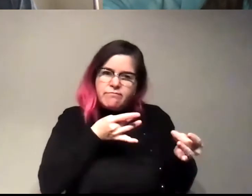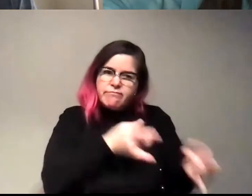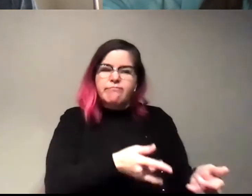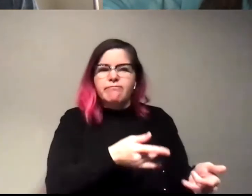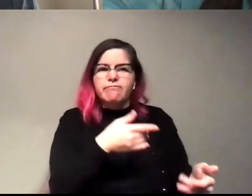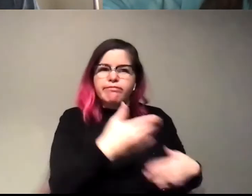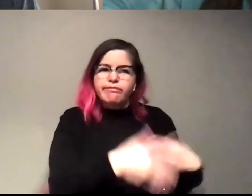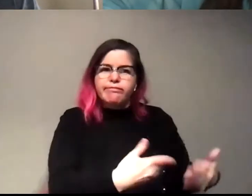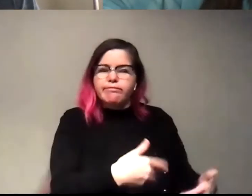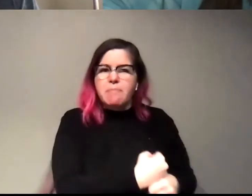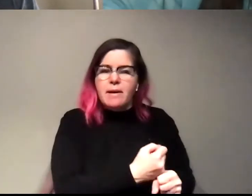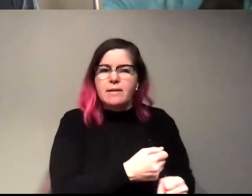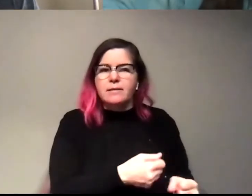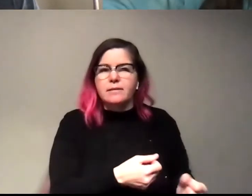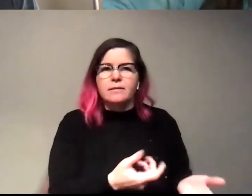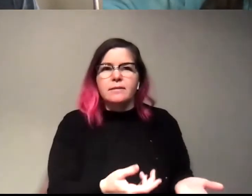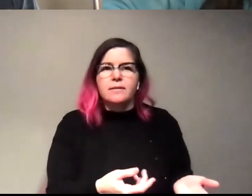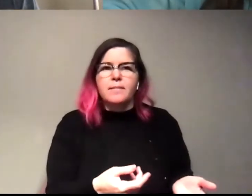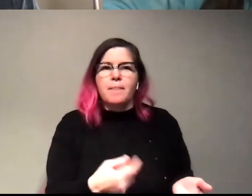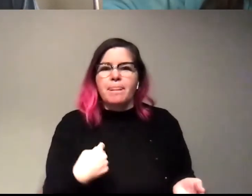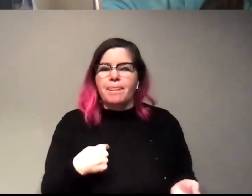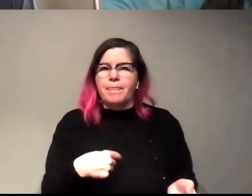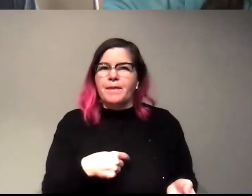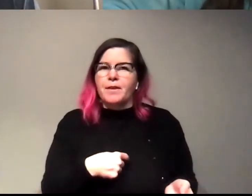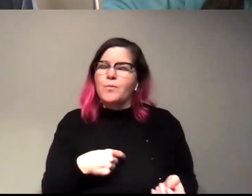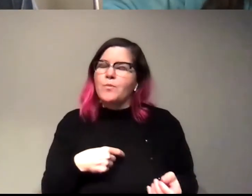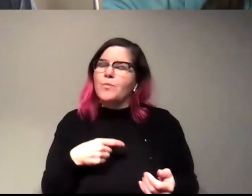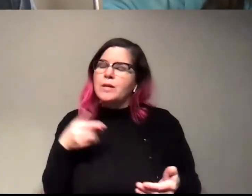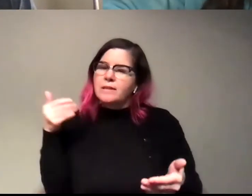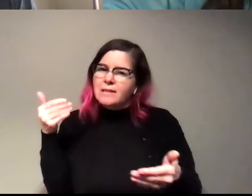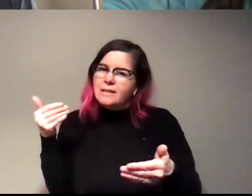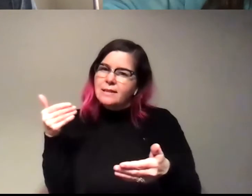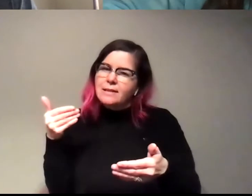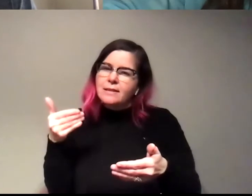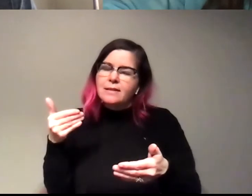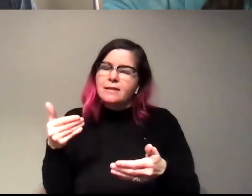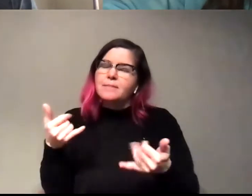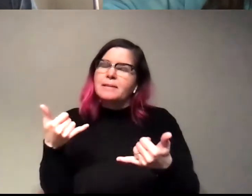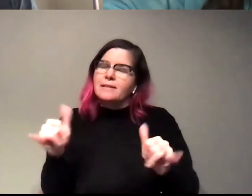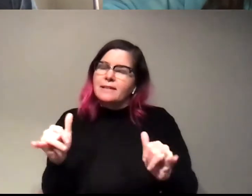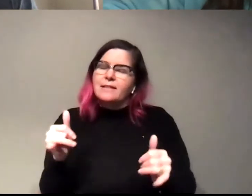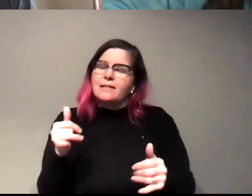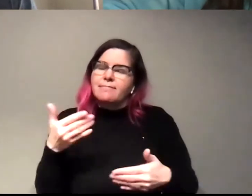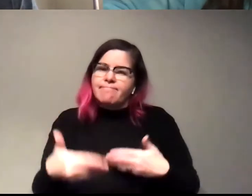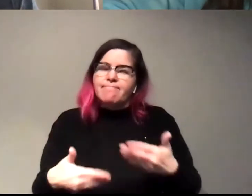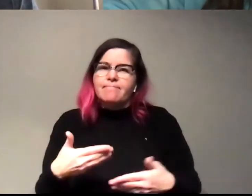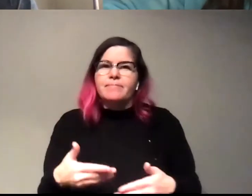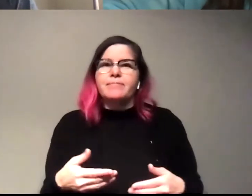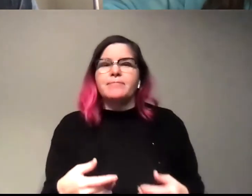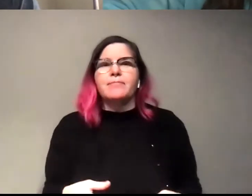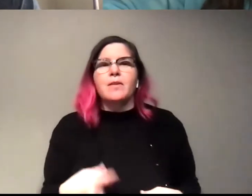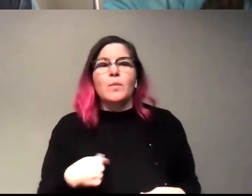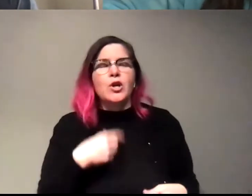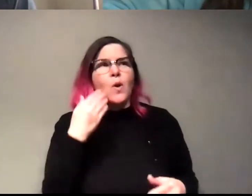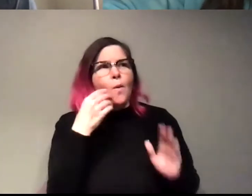way. And we're, you know, we're approaching it in some ways, but you know, we're still, you know, we're, a lot of the principles are known, but